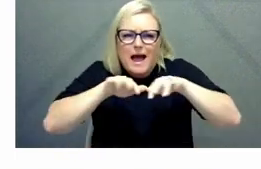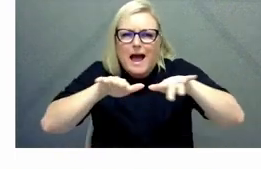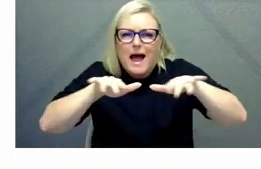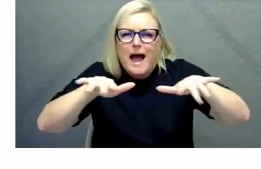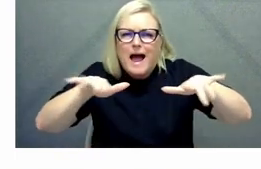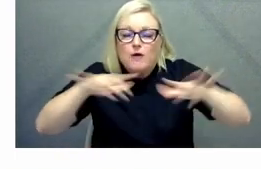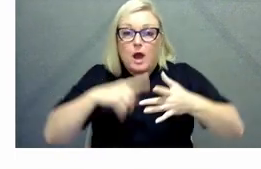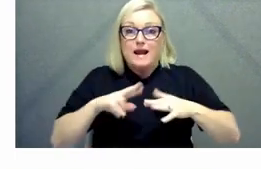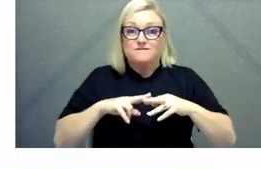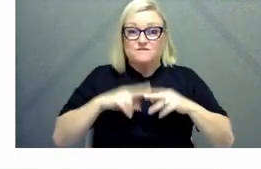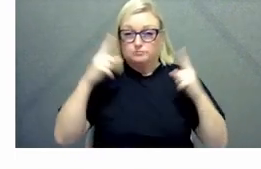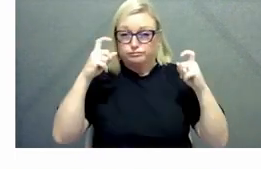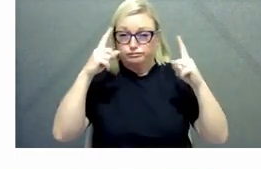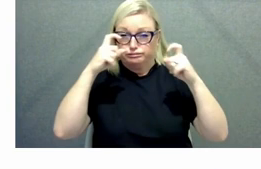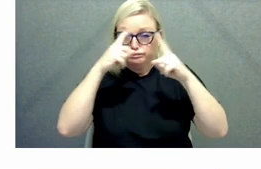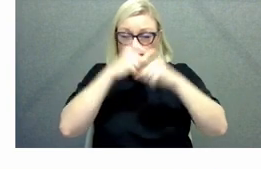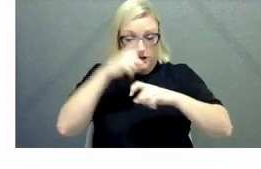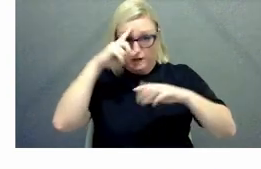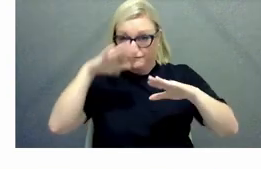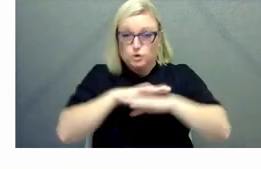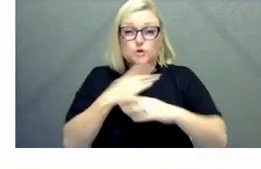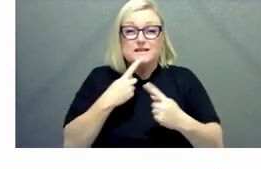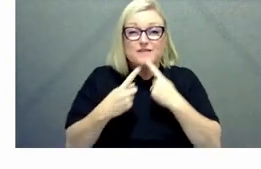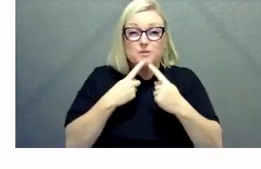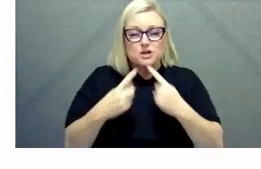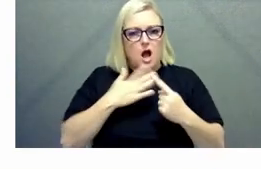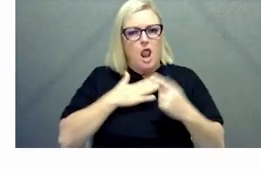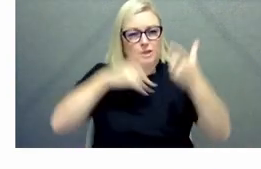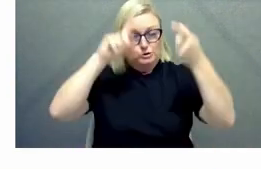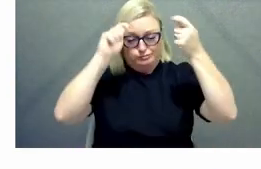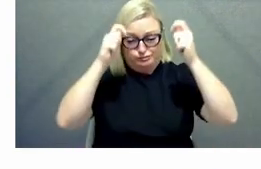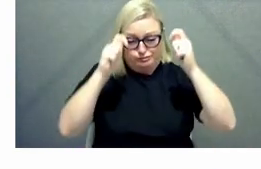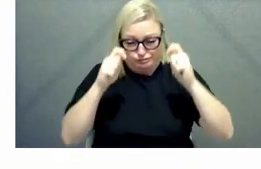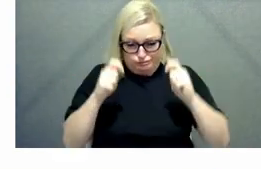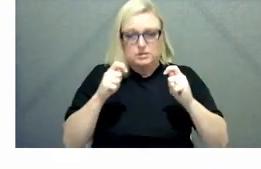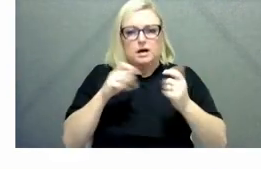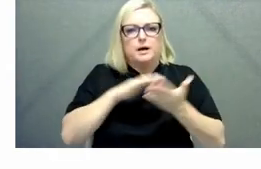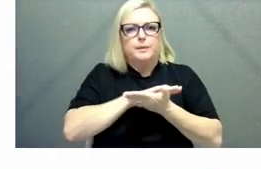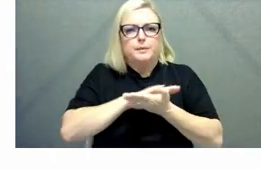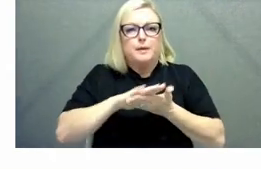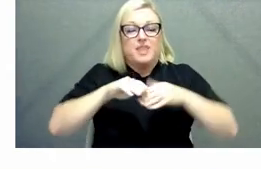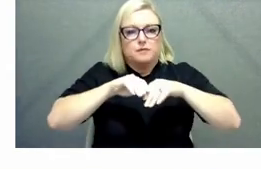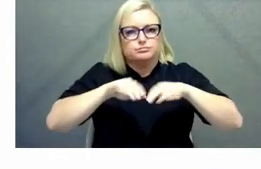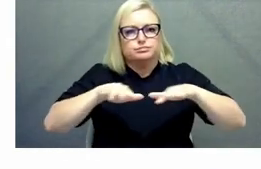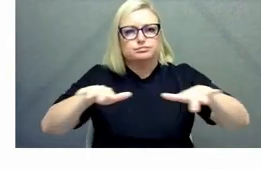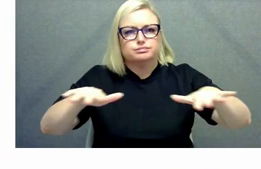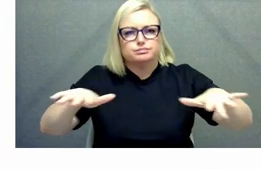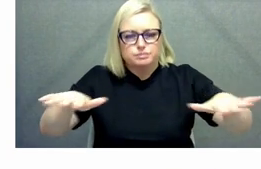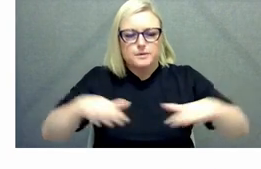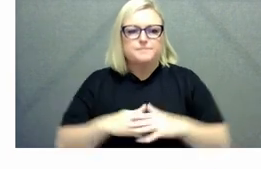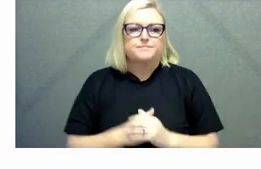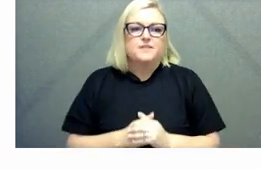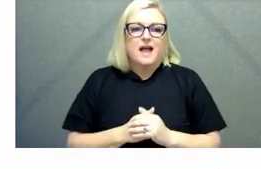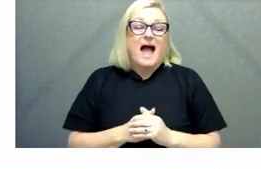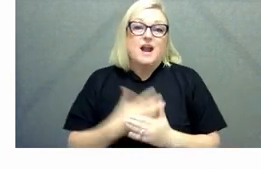it and then if it's um that is always you know changing a mind or a mindset and also encouraging them to do something to think